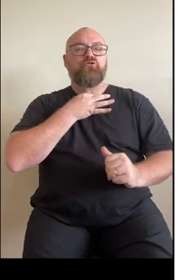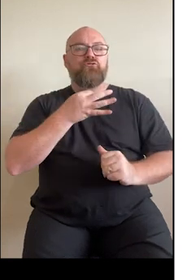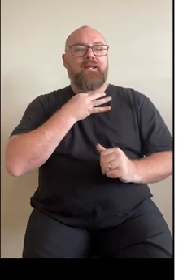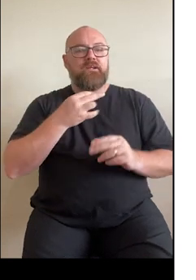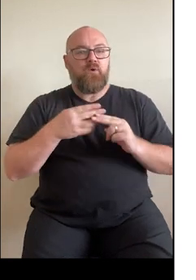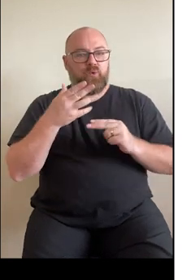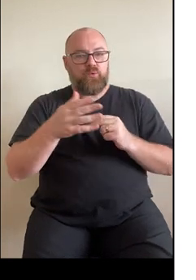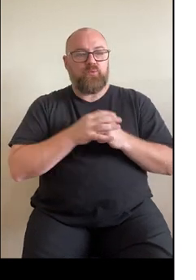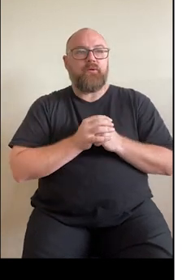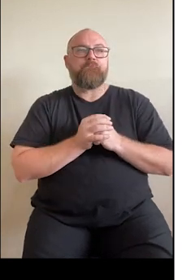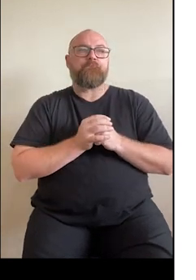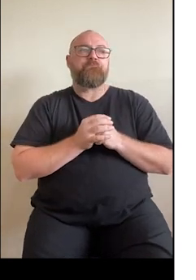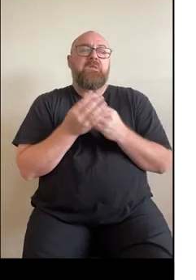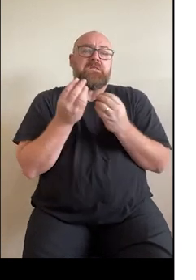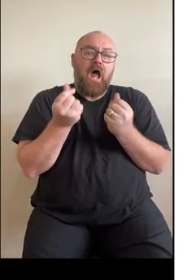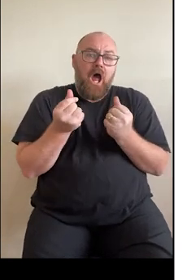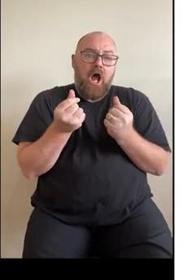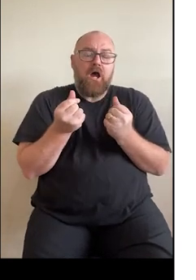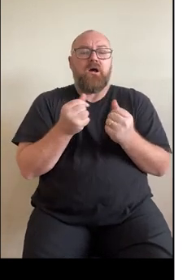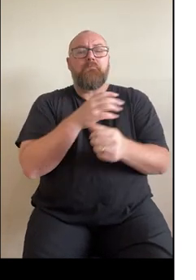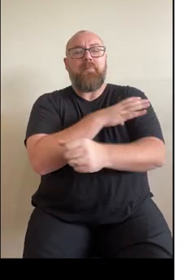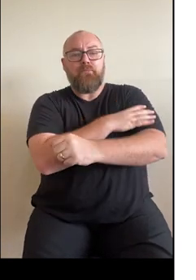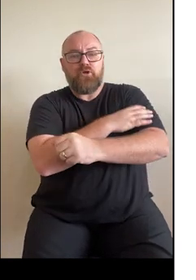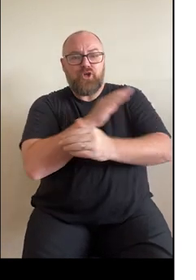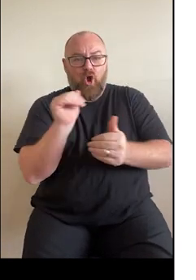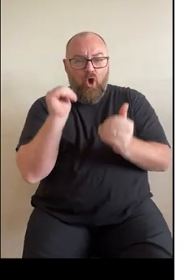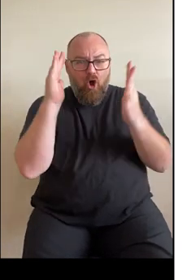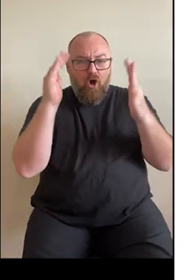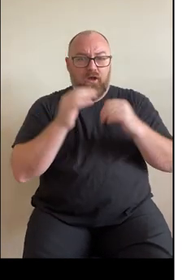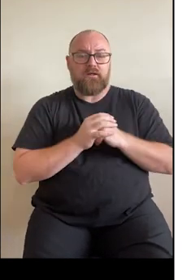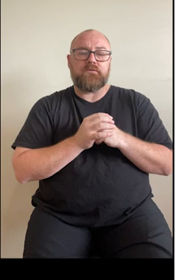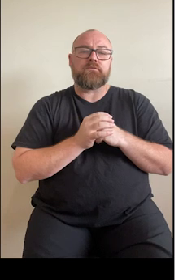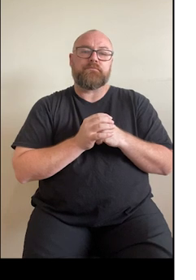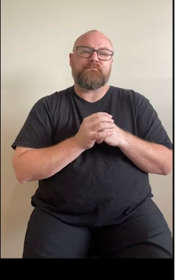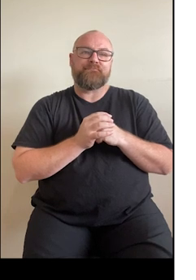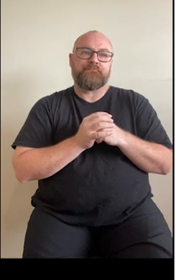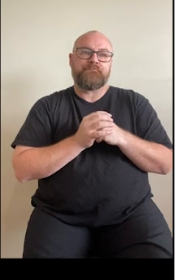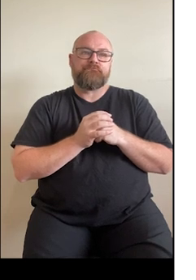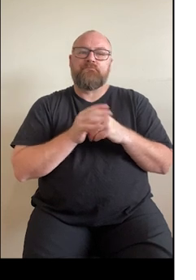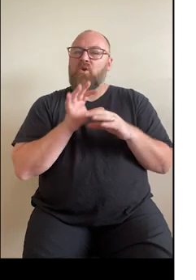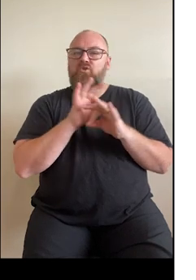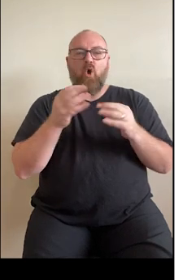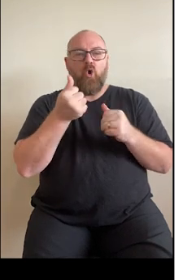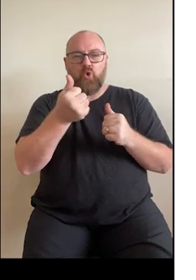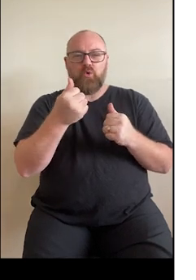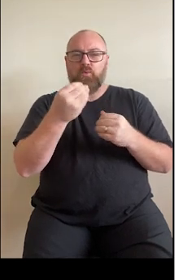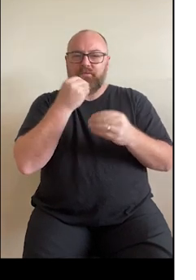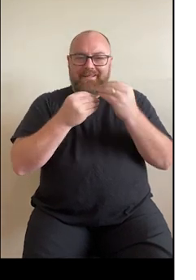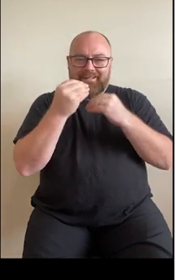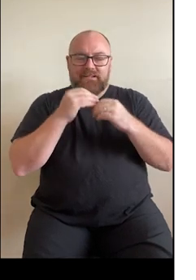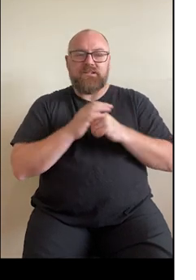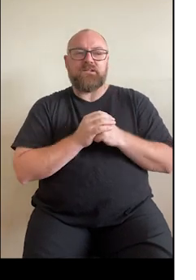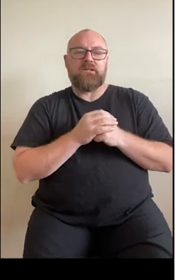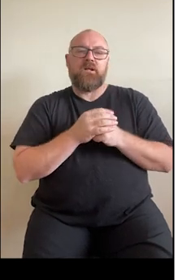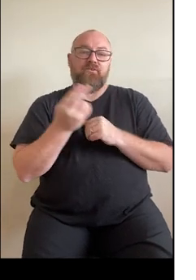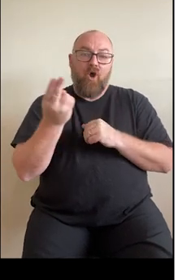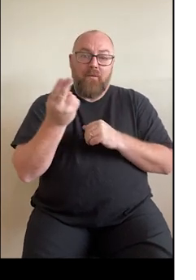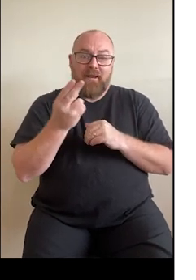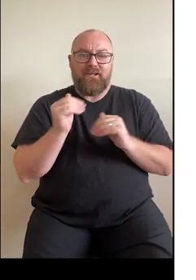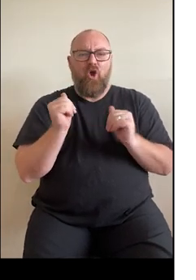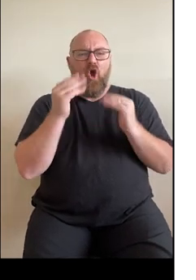factors are included, increased blood pressure, an unhealthy diet, diabetes, high cholesterol,